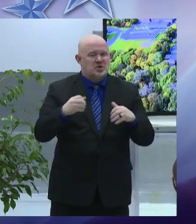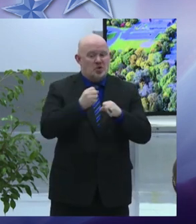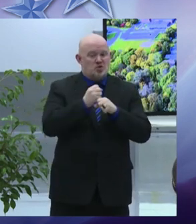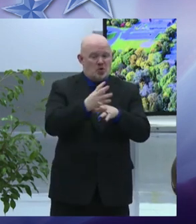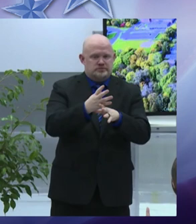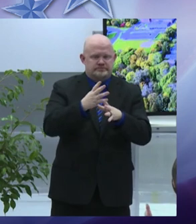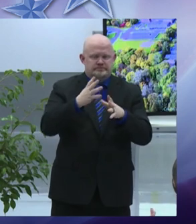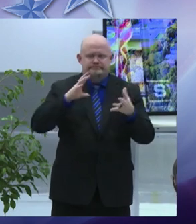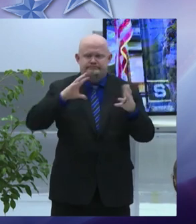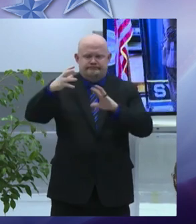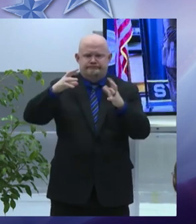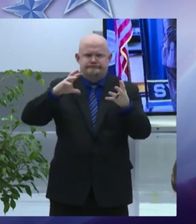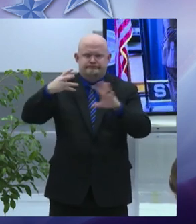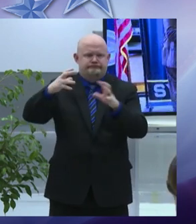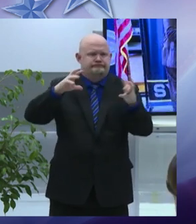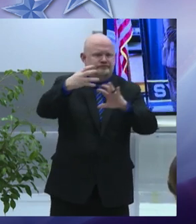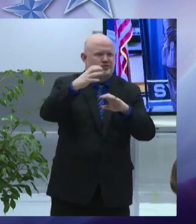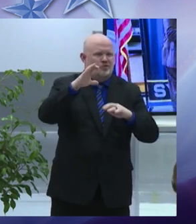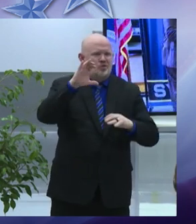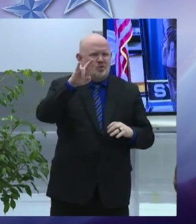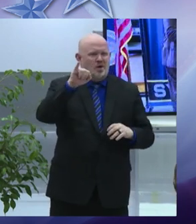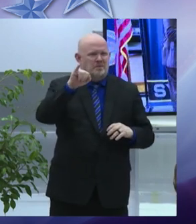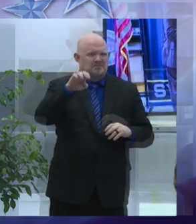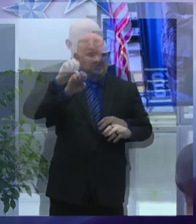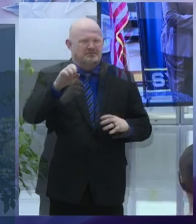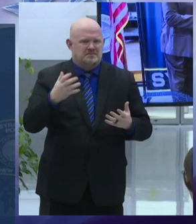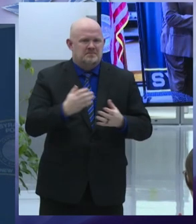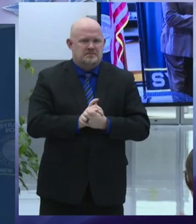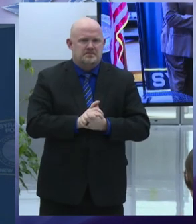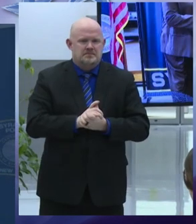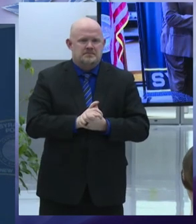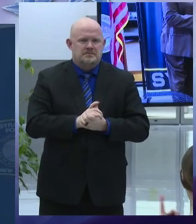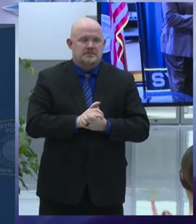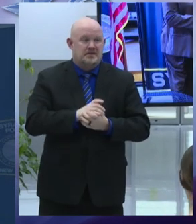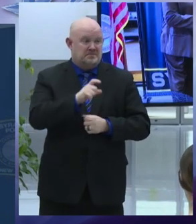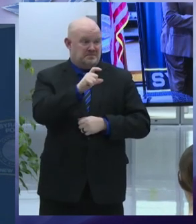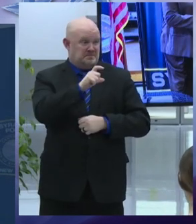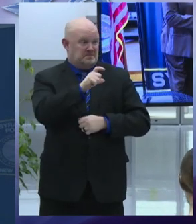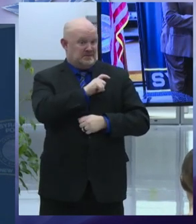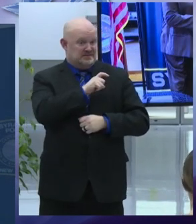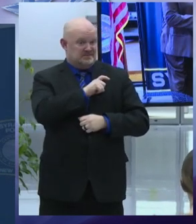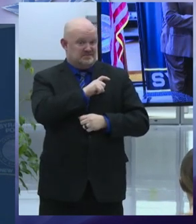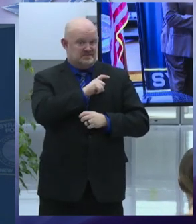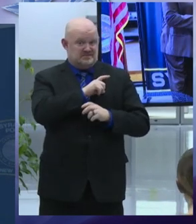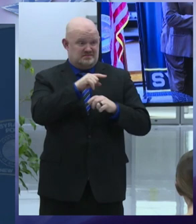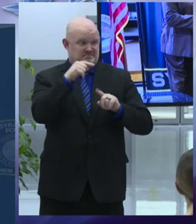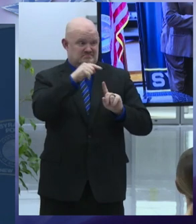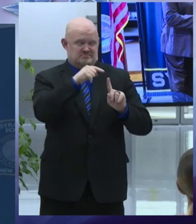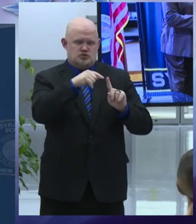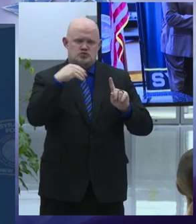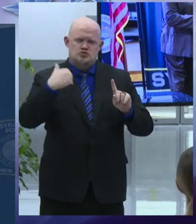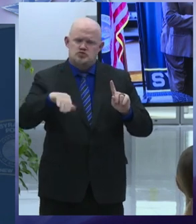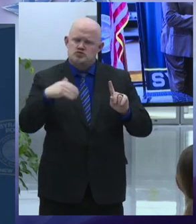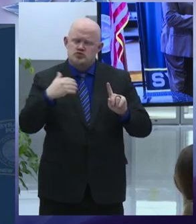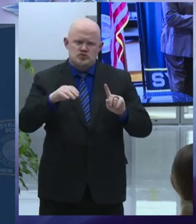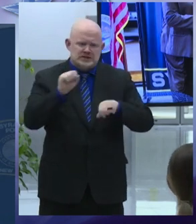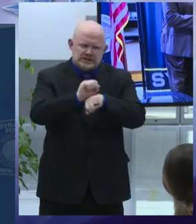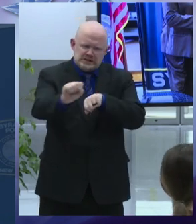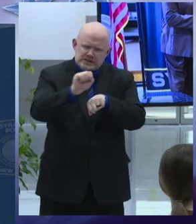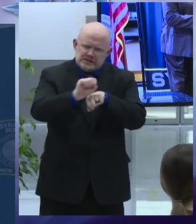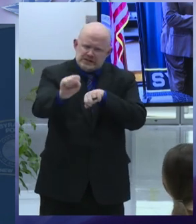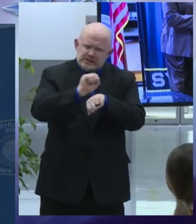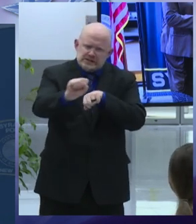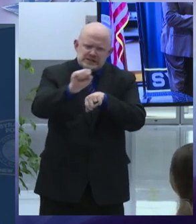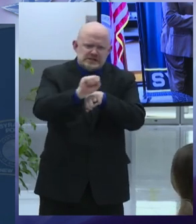despite challenges never before seen in policing relentlessly pushed back on these forces under chief kenton buckner's command